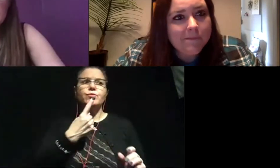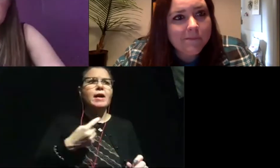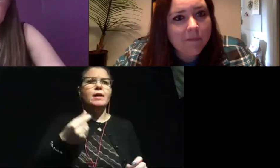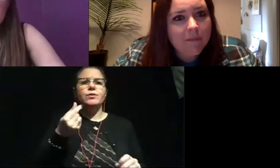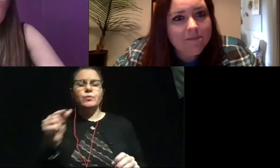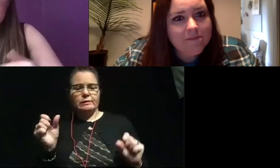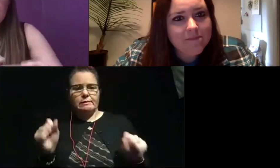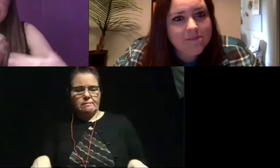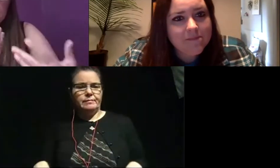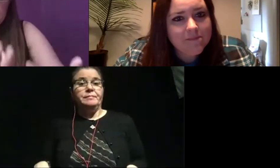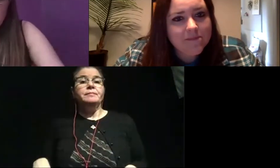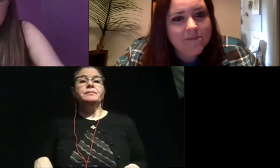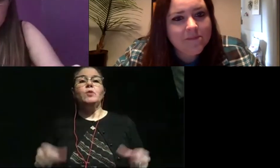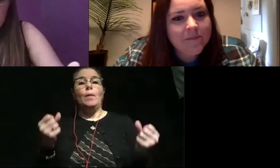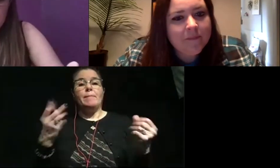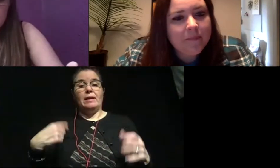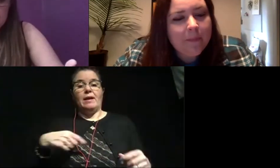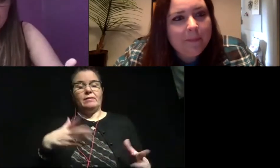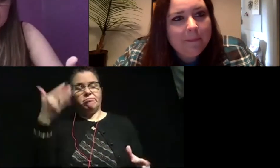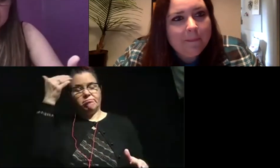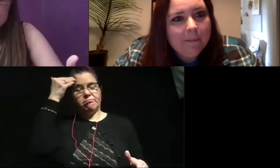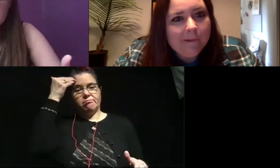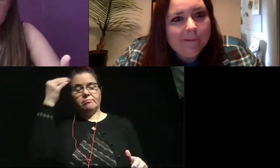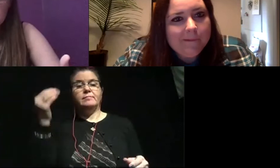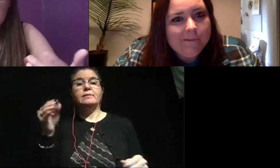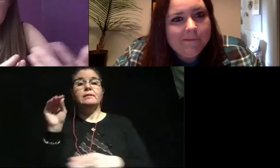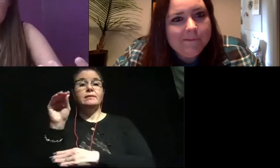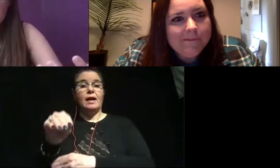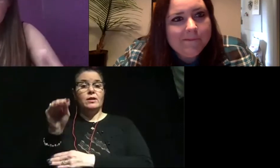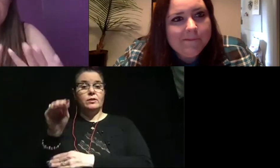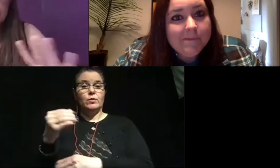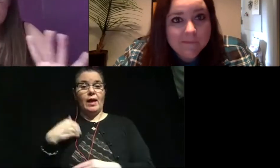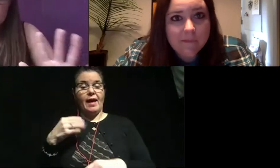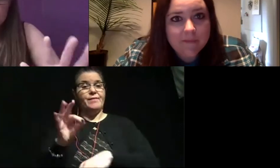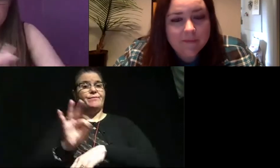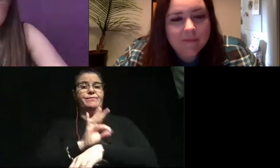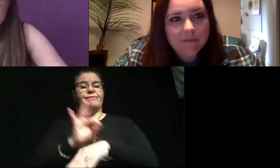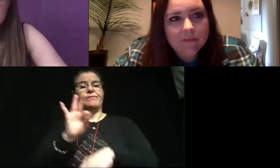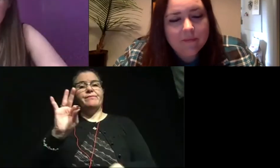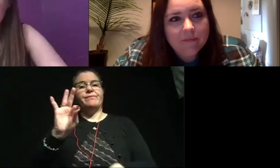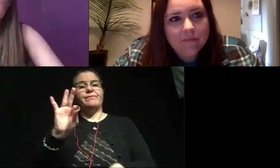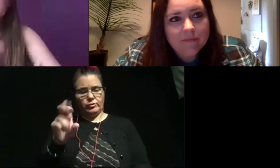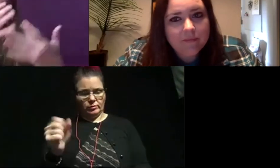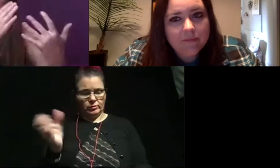Now, a lot of us know that dinosaurs had feathers. A lot of dinosaurs had feathers. So we think back to Jurassic